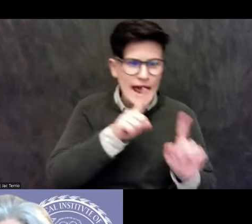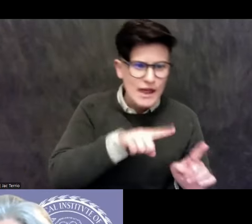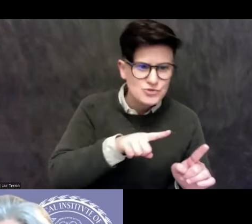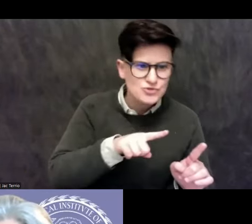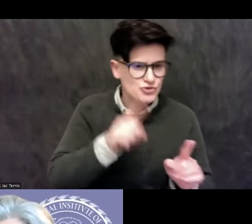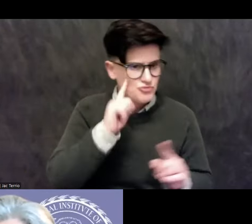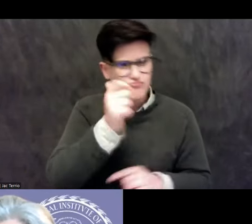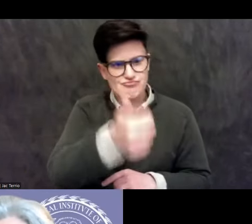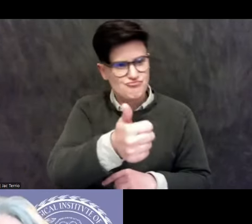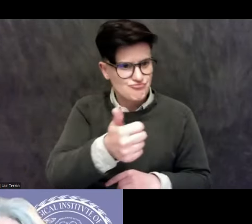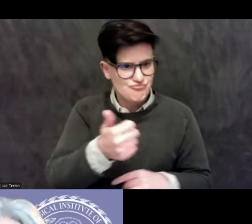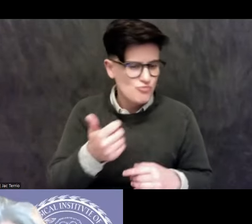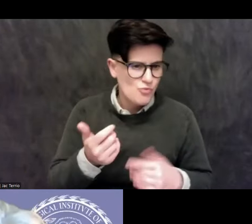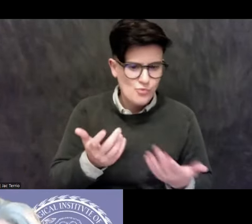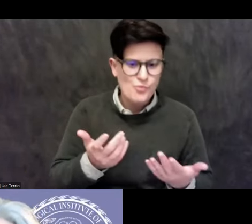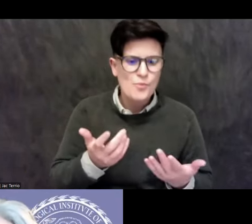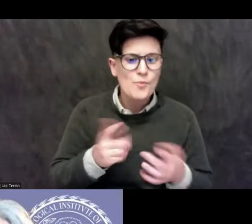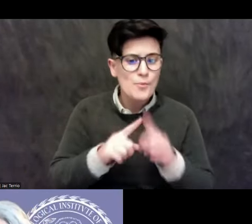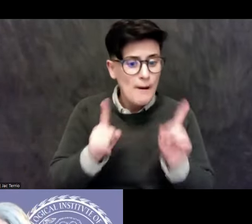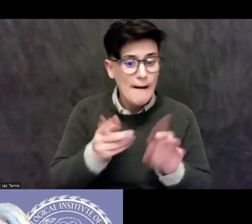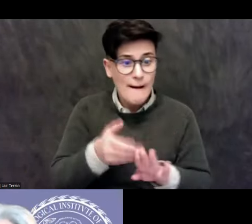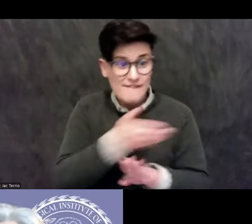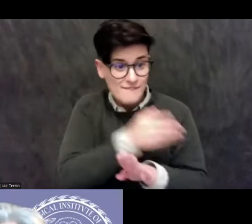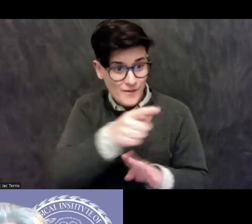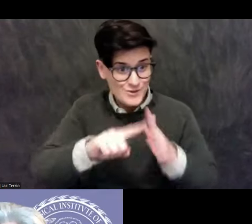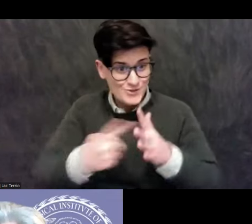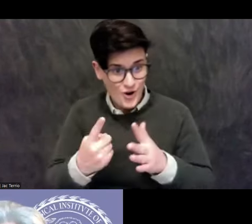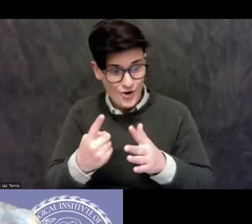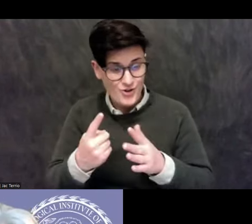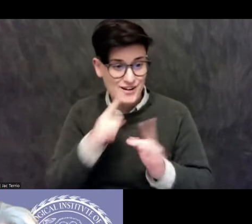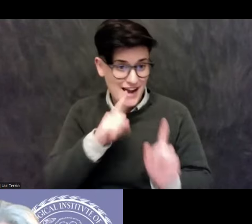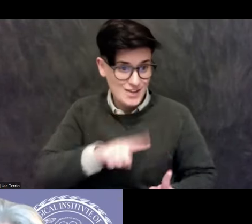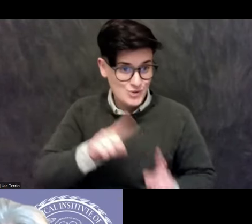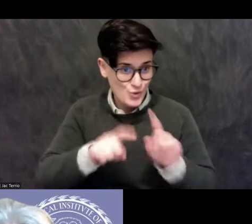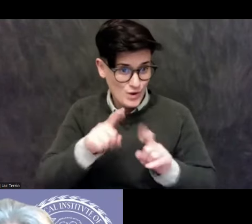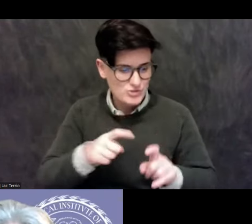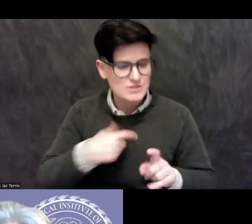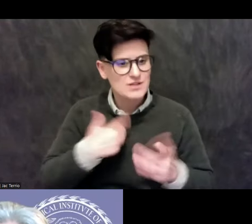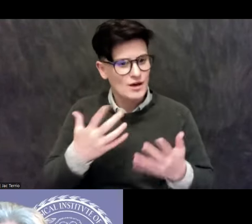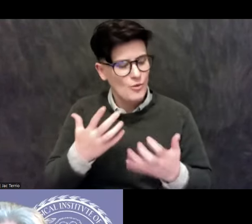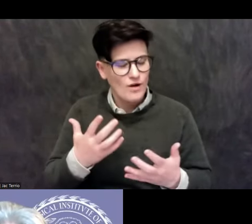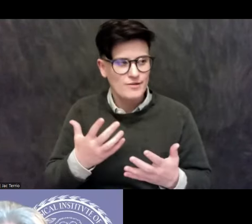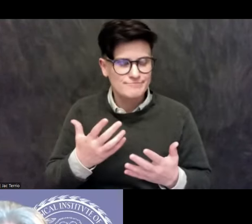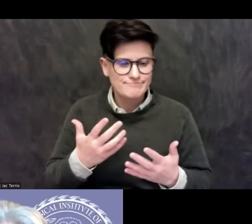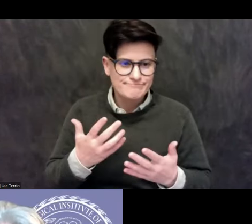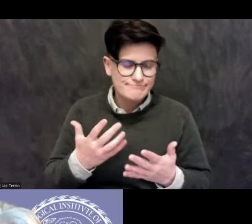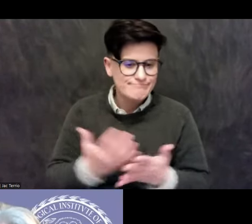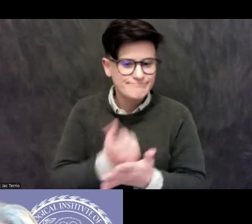your level. But before you do that, I want to take my prerogative as